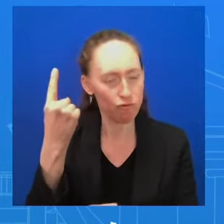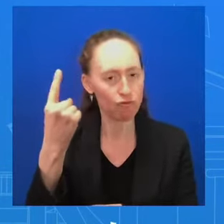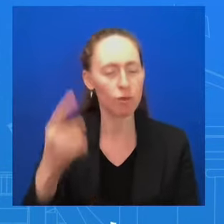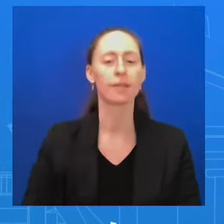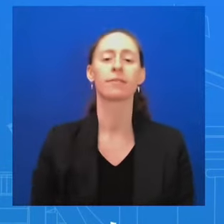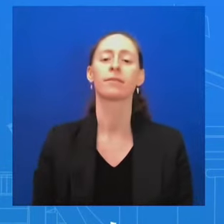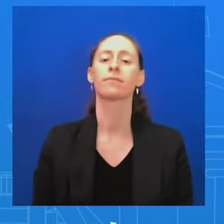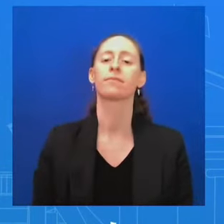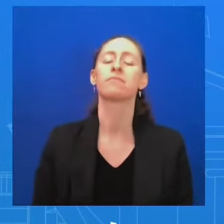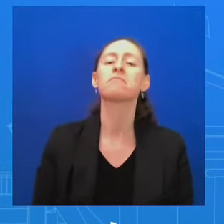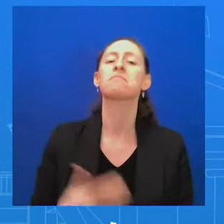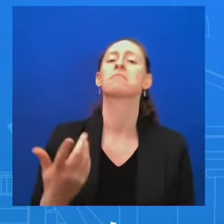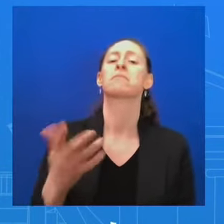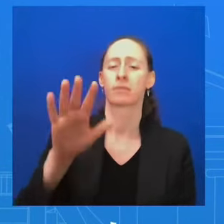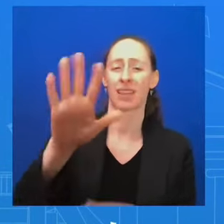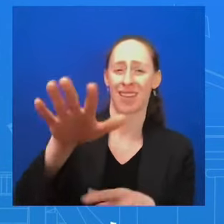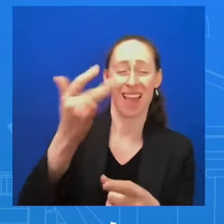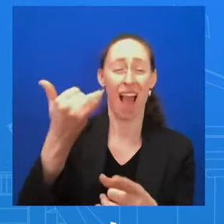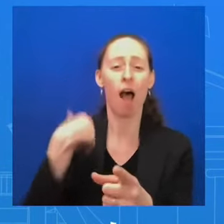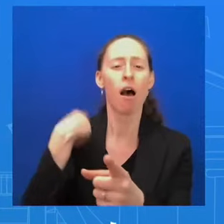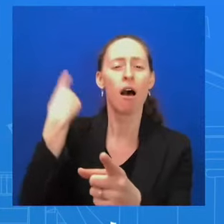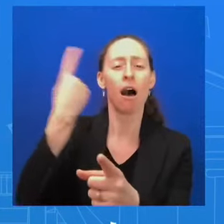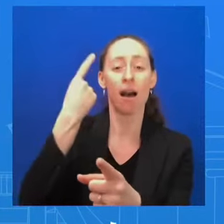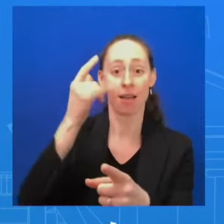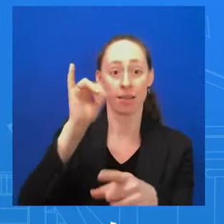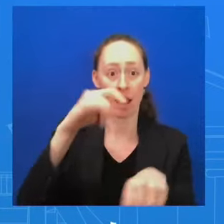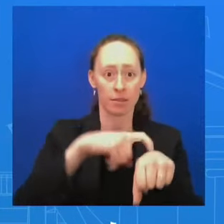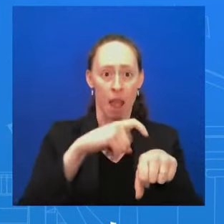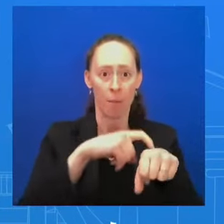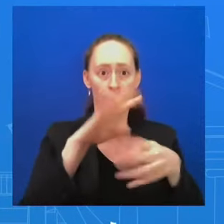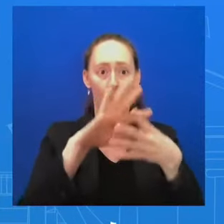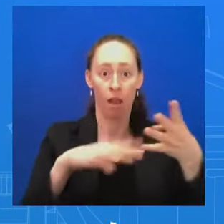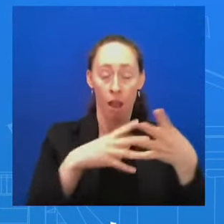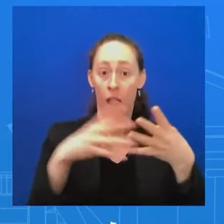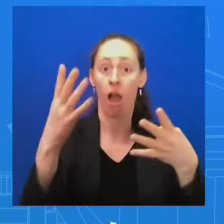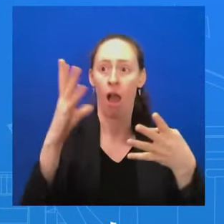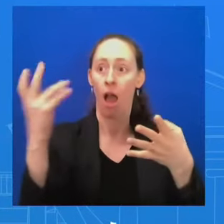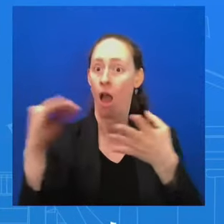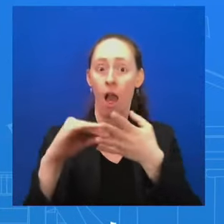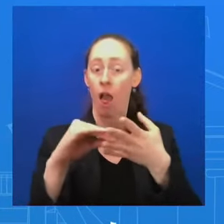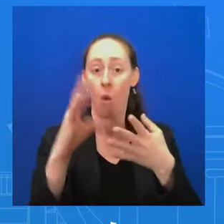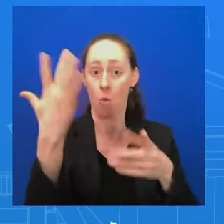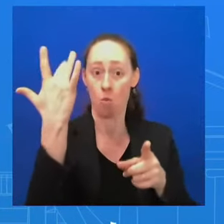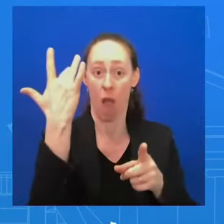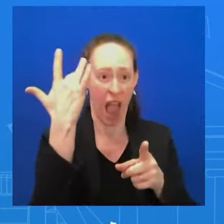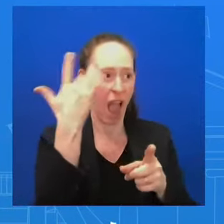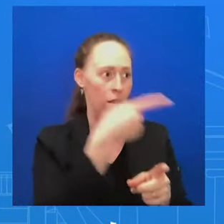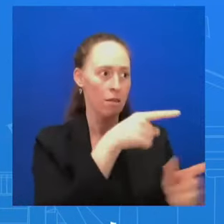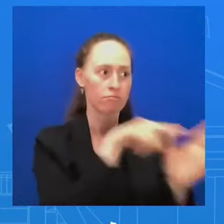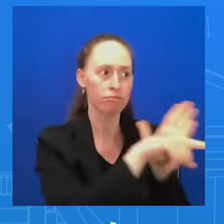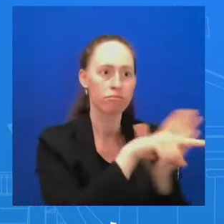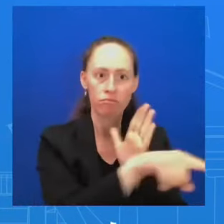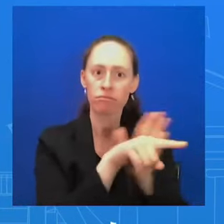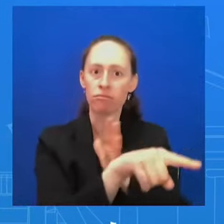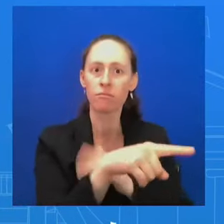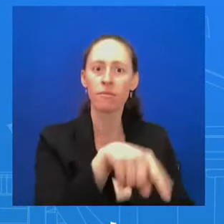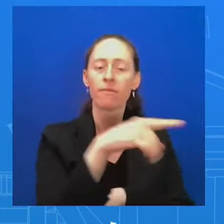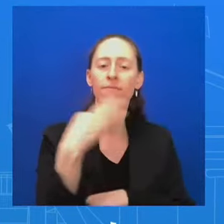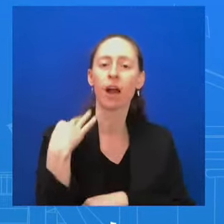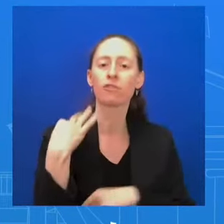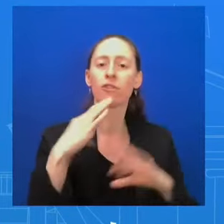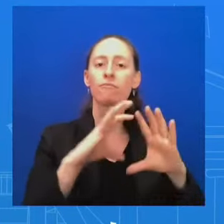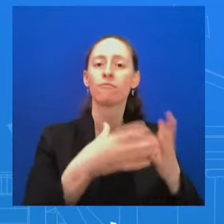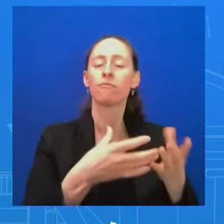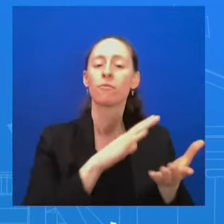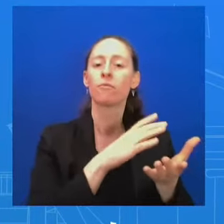set up after the strike on the World Central Kitchen workers. Would you say that this call was a direct result of